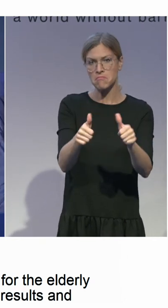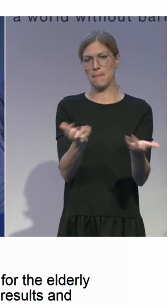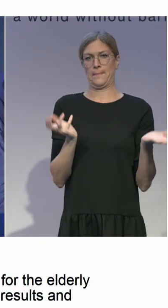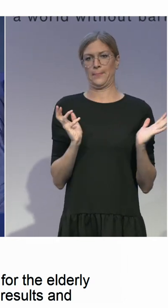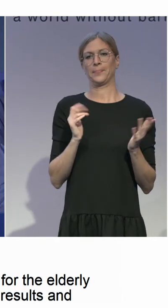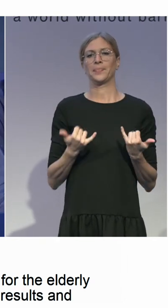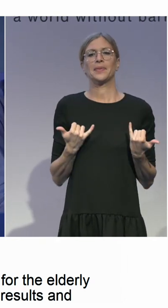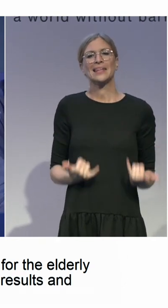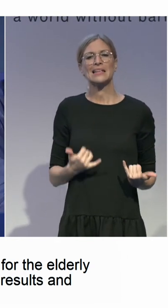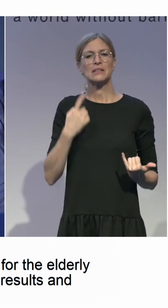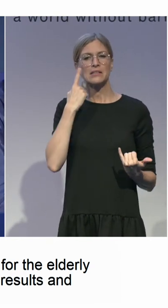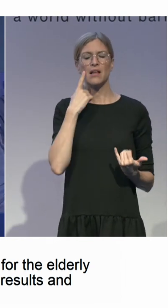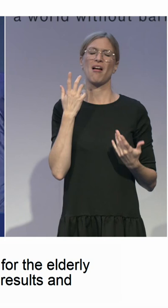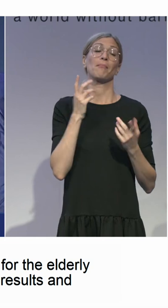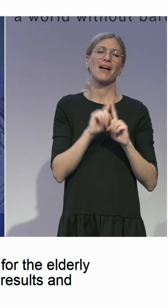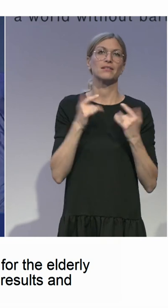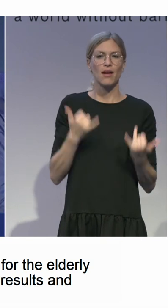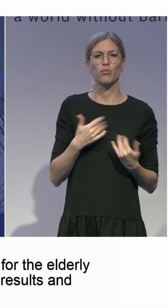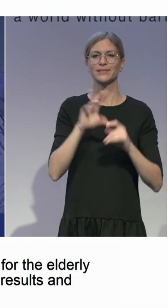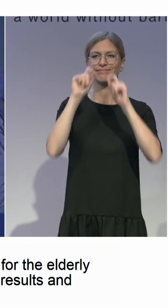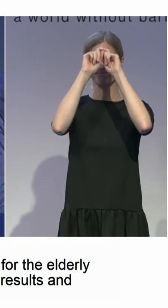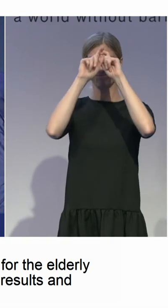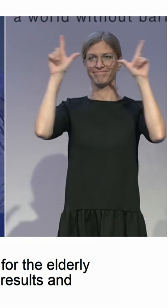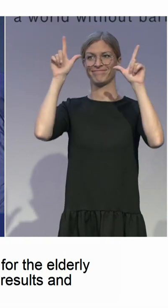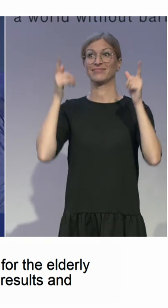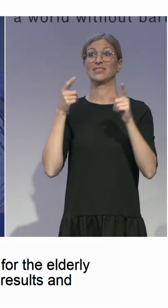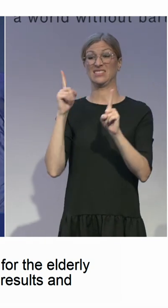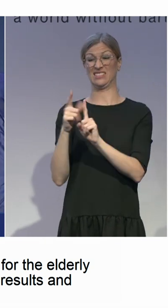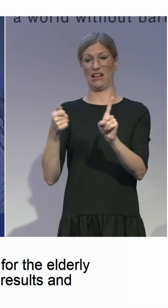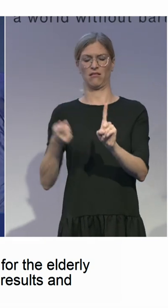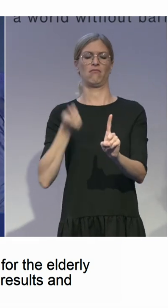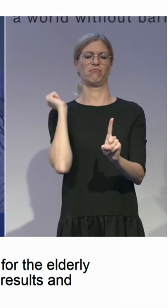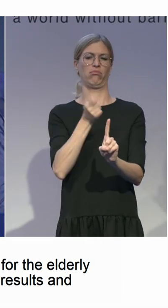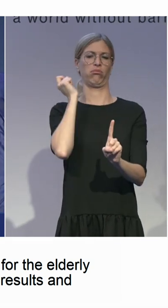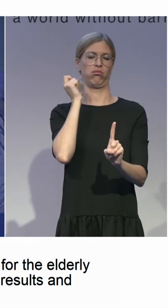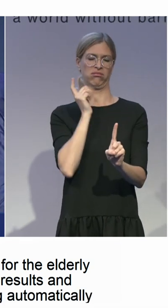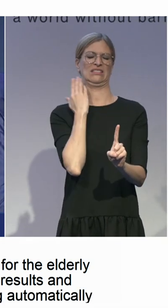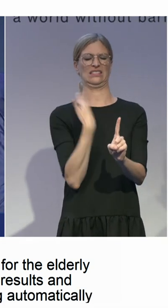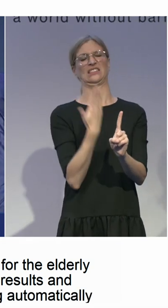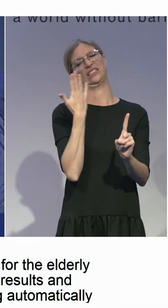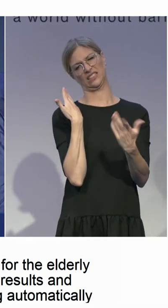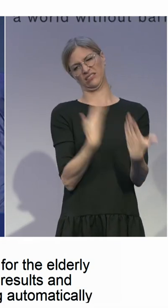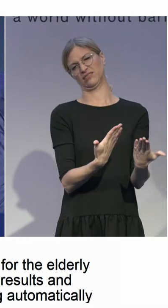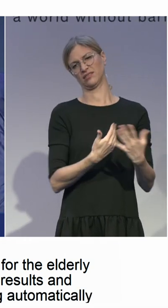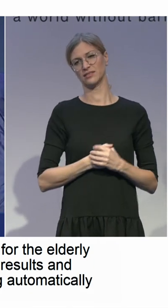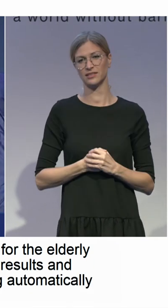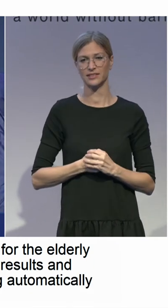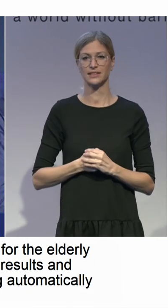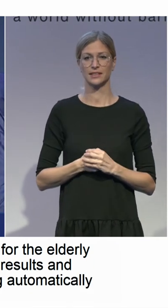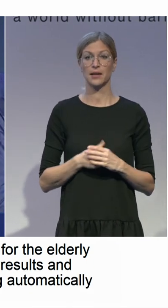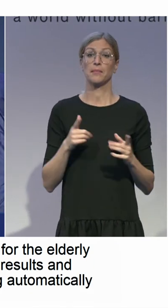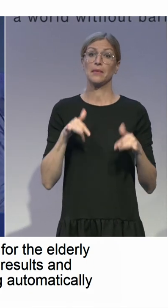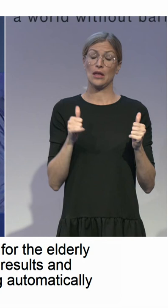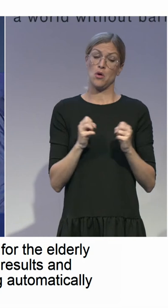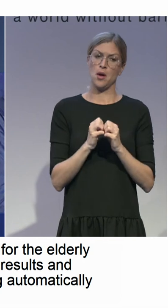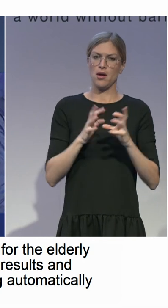following this law and following the pilots that will be demonstrated of using the